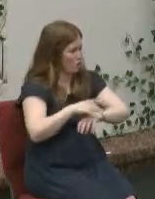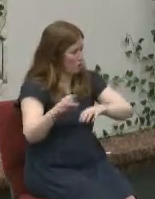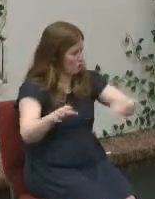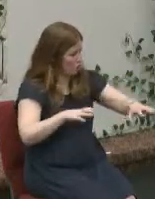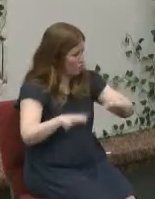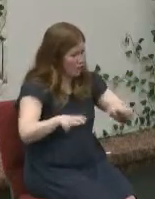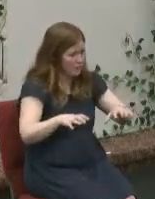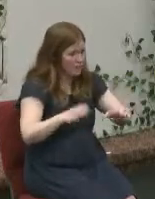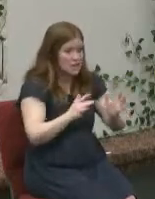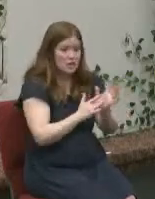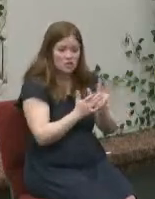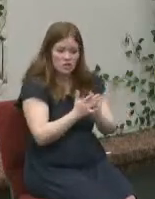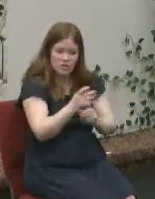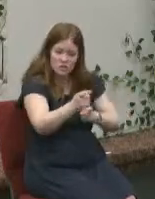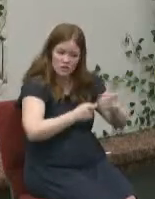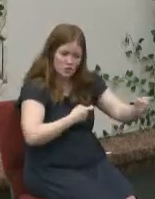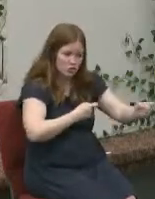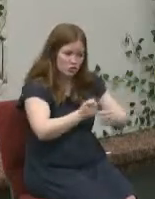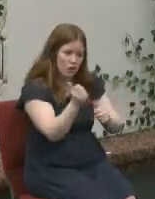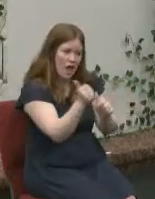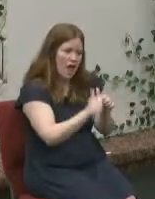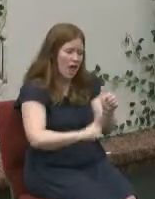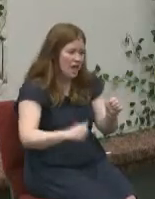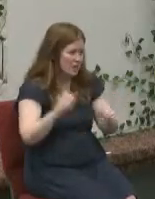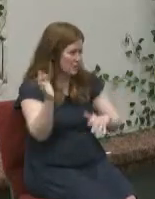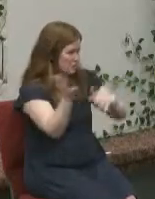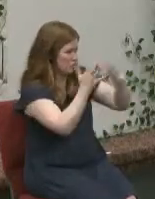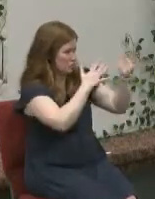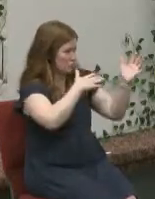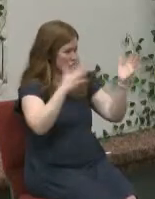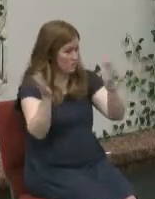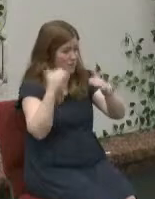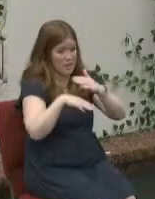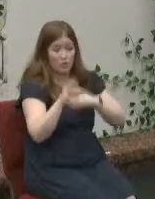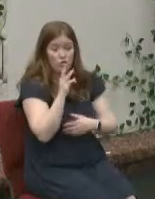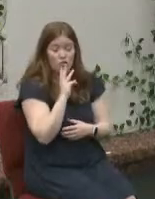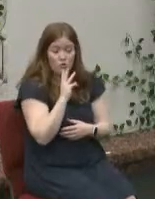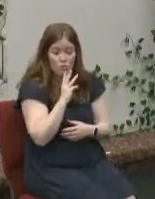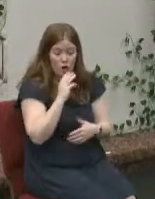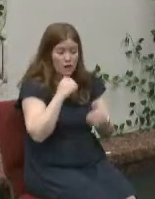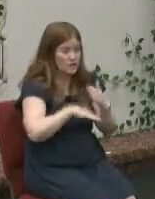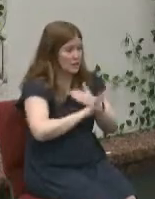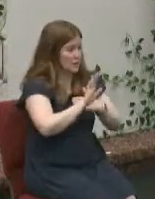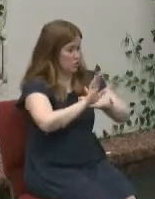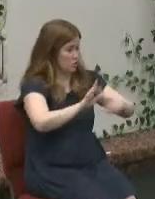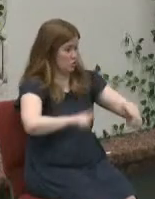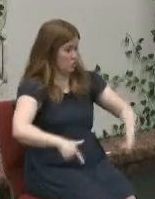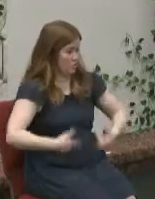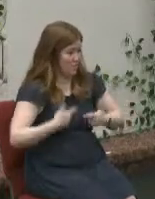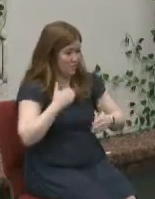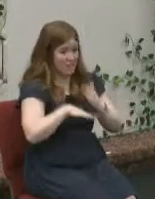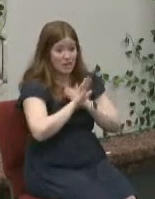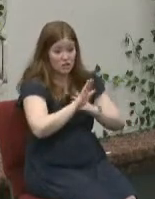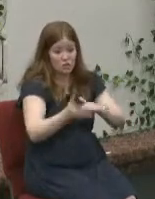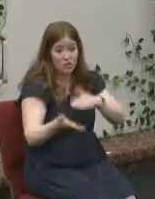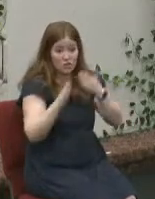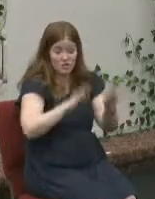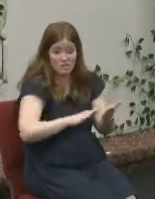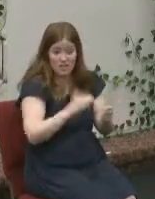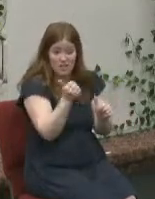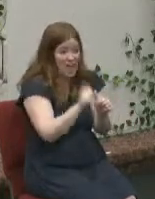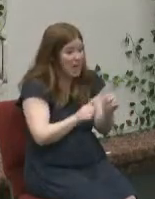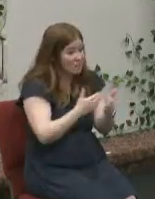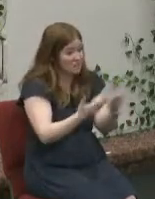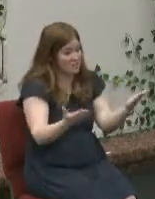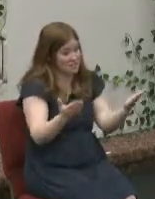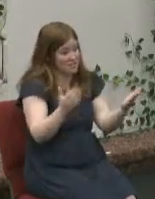handle any storm he can handle storms on the water about your life he can handle stories about the grave in your death and everything in between